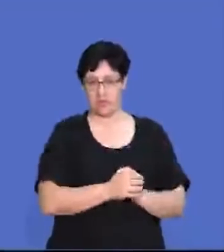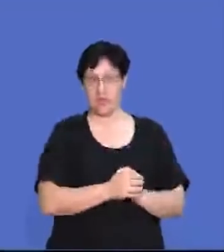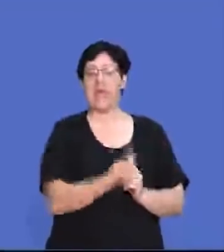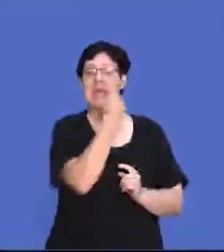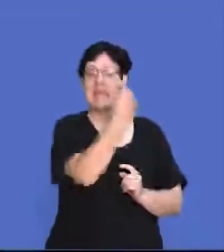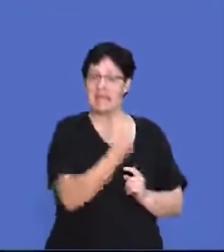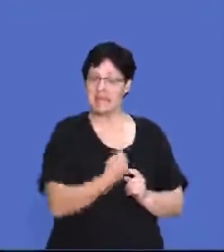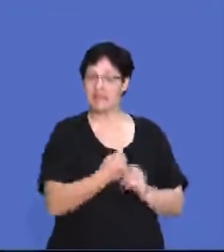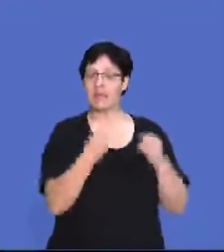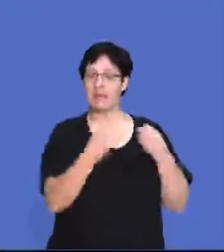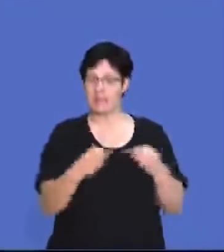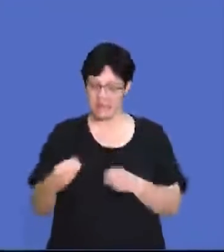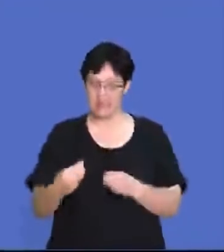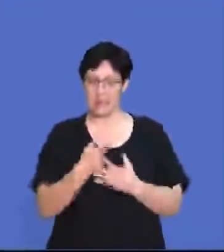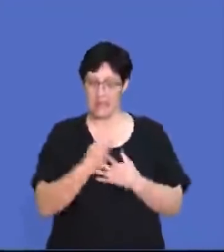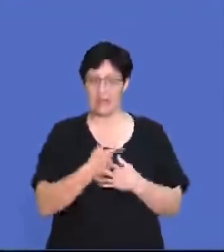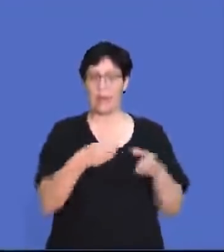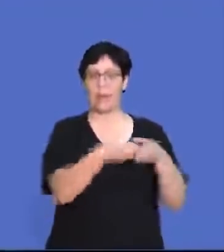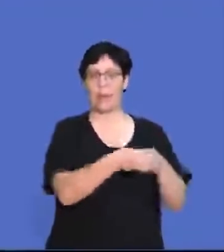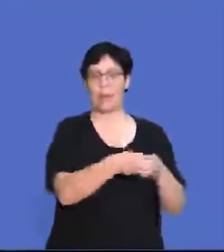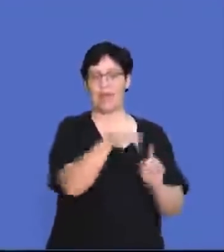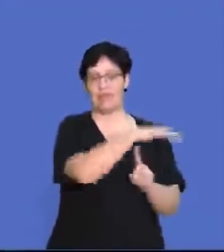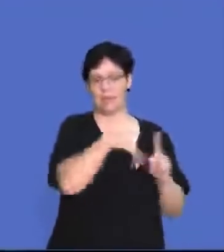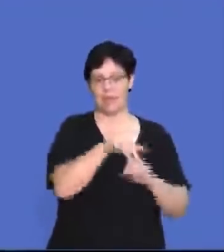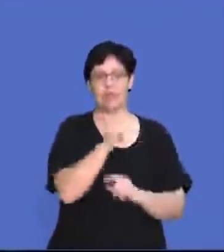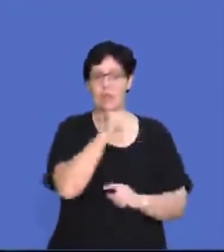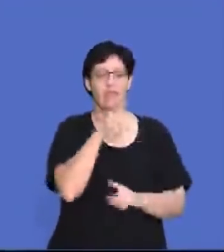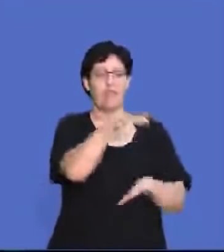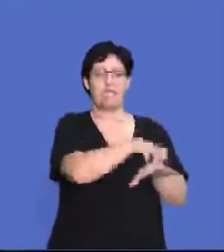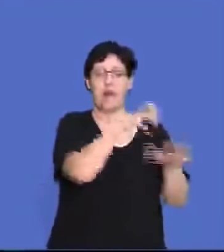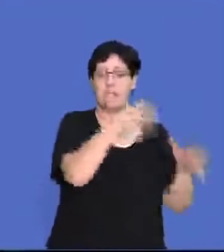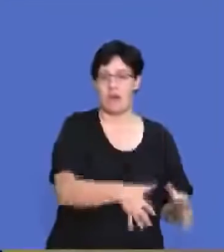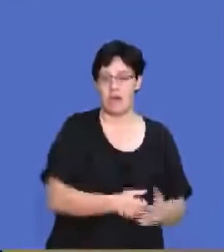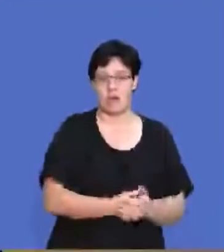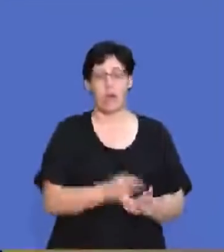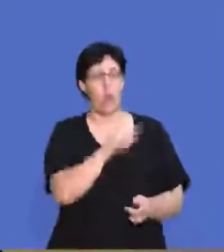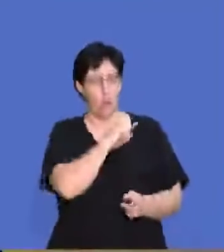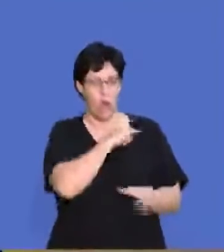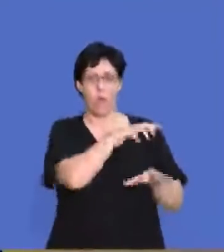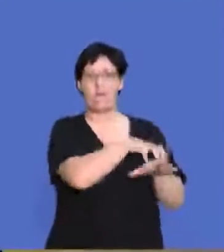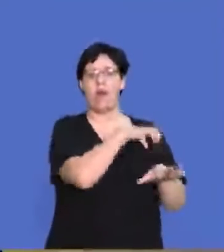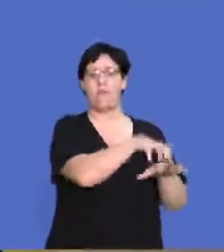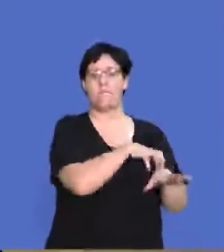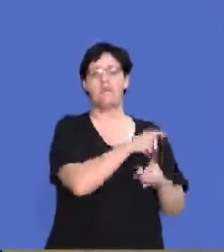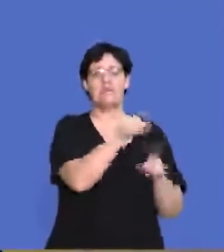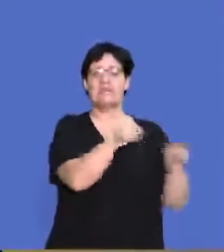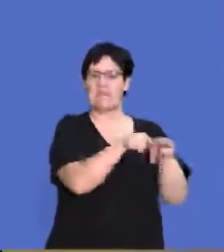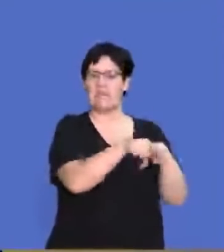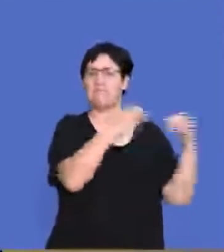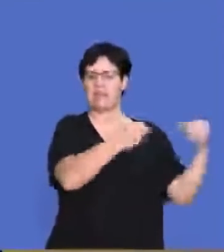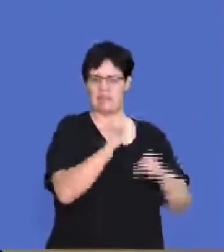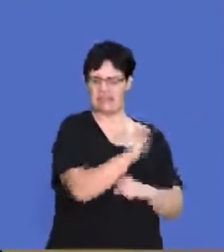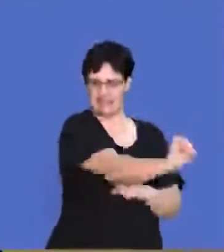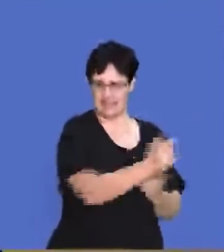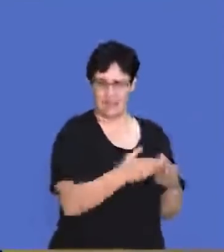is the micro environment. So it doesn't matter if you're a farmer, right, because your farm would be considered